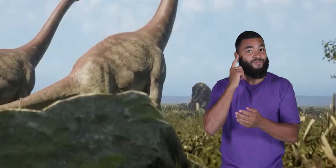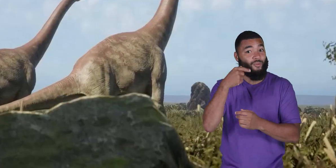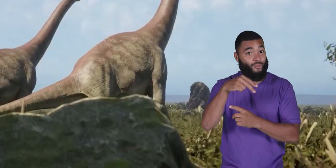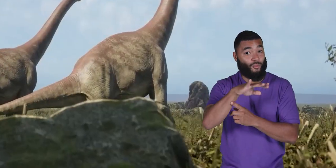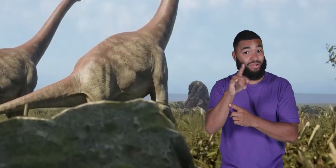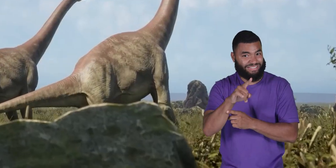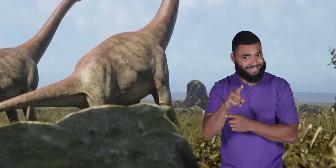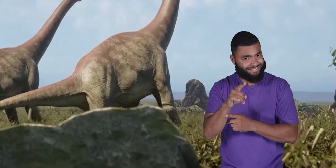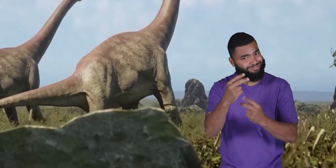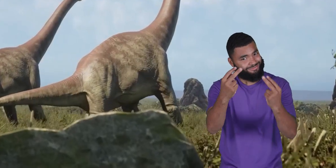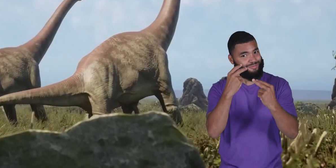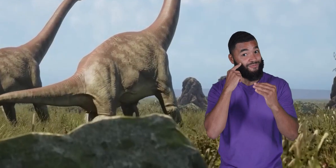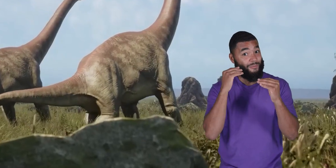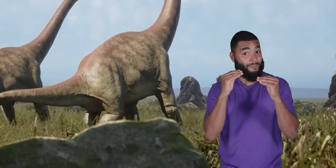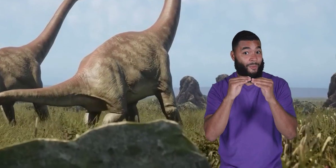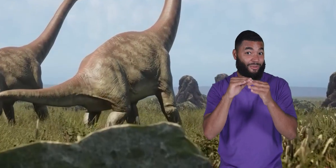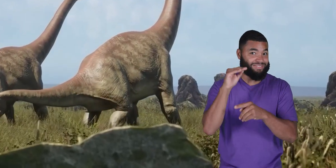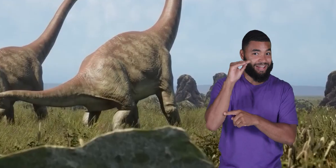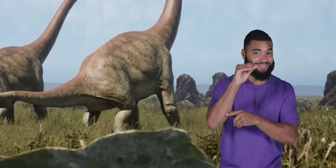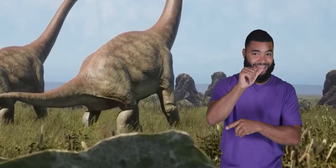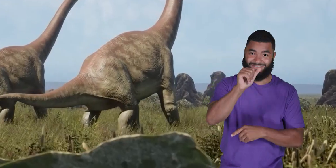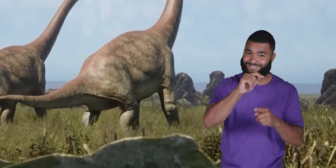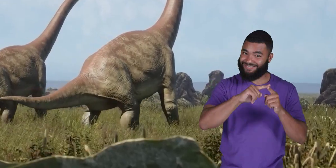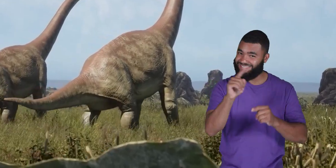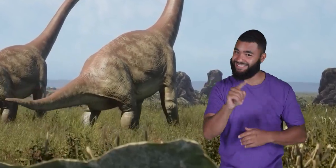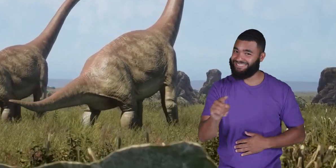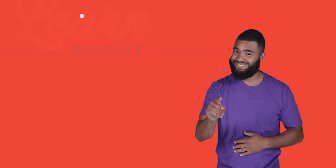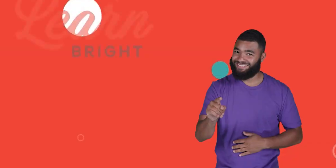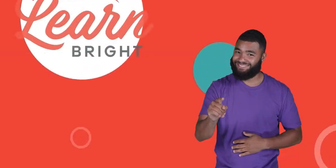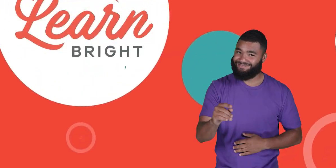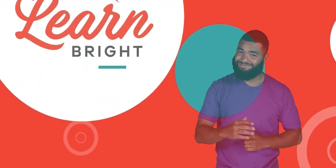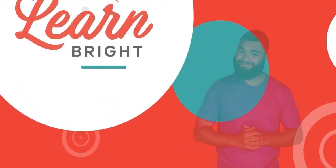Stay tuned for more dinos from A to Z.